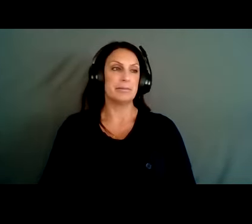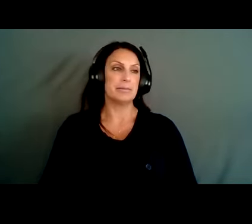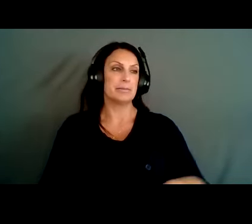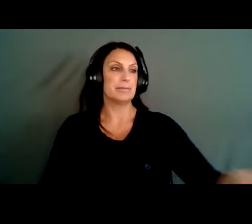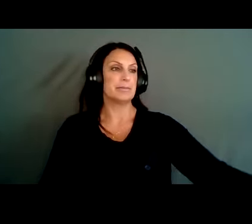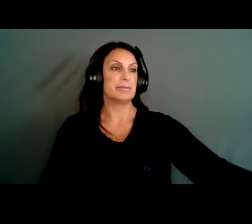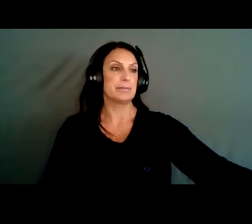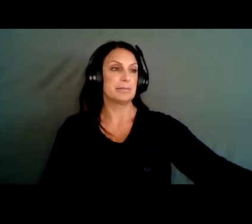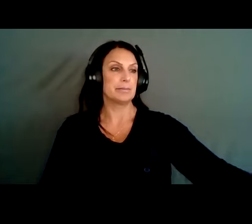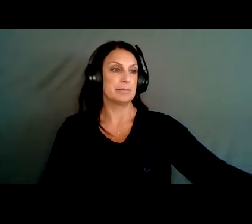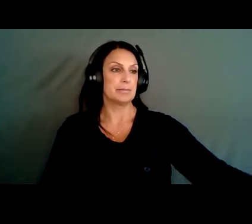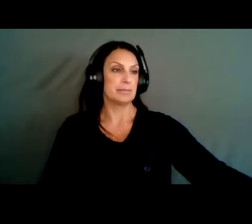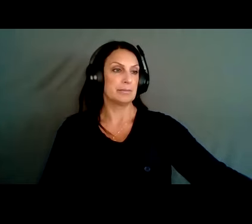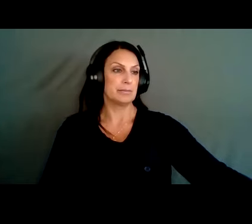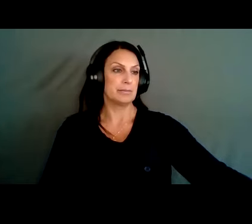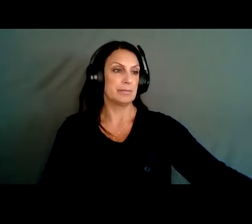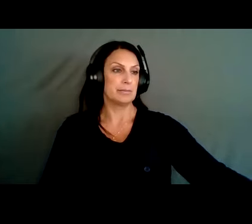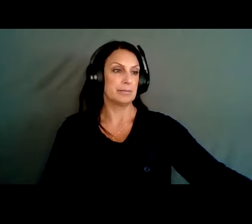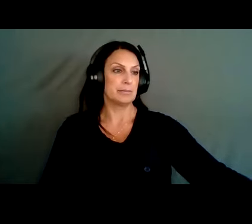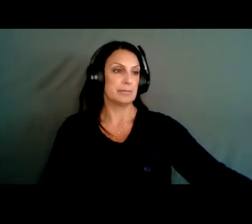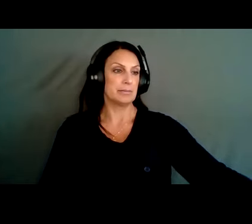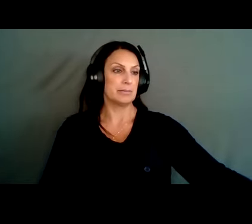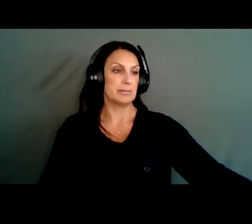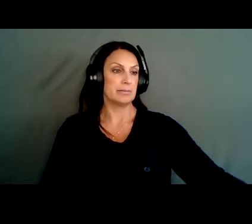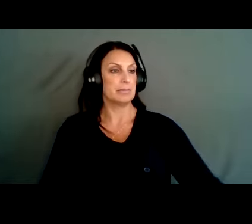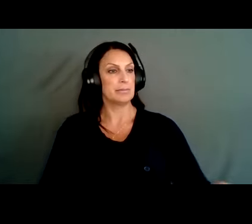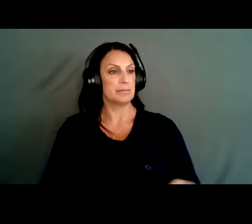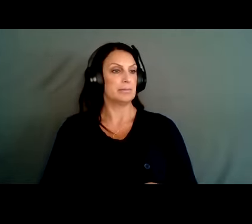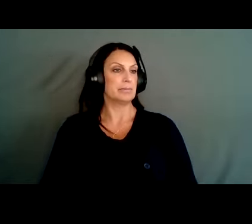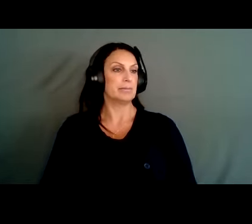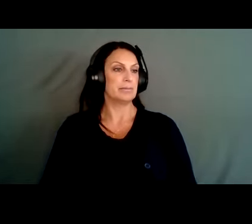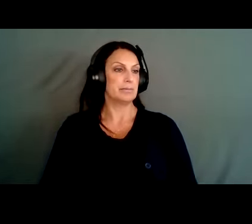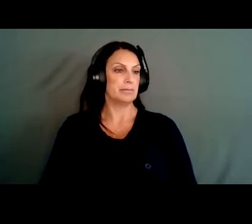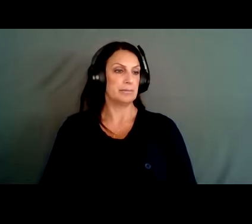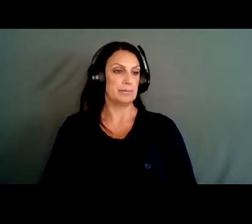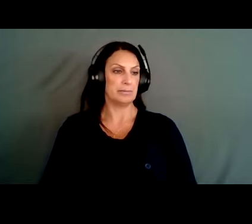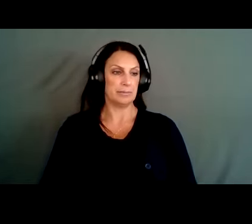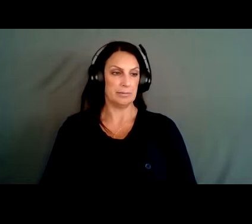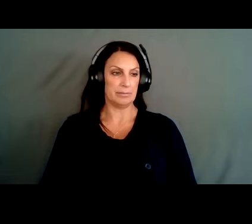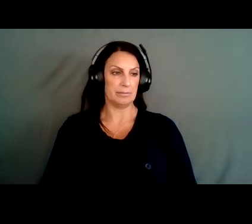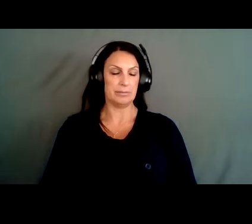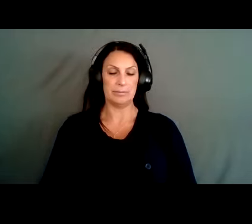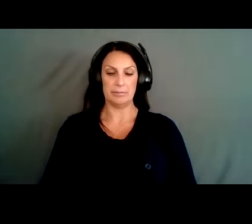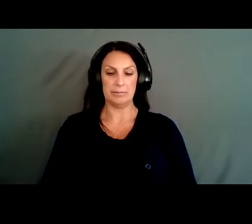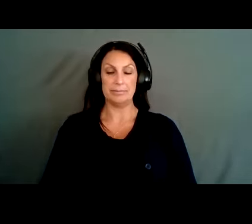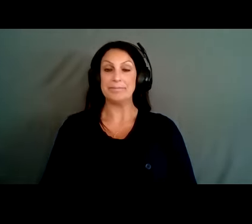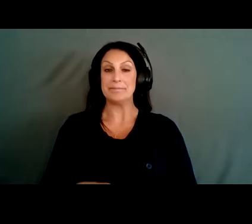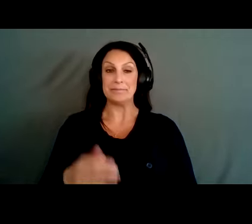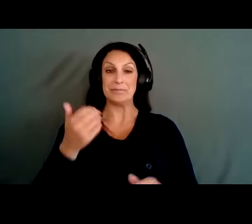Also, I'm going to give a couple more seconds to get, looks like almost everyone's had a chance to respond.